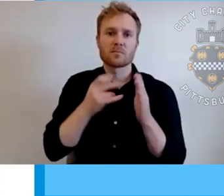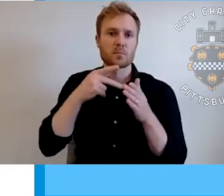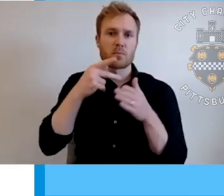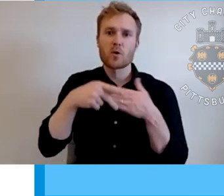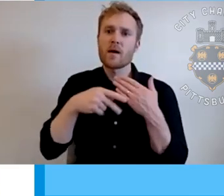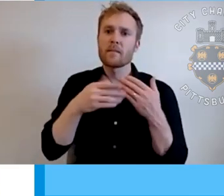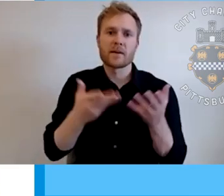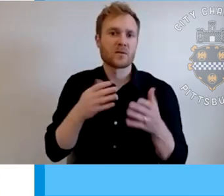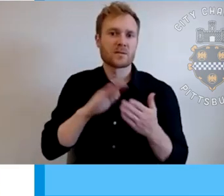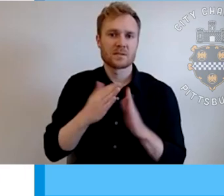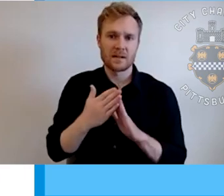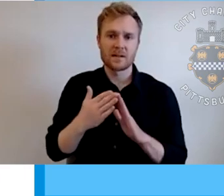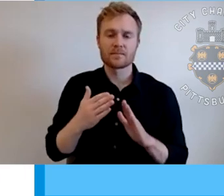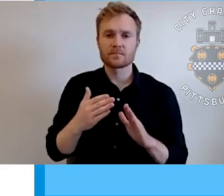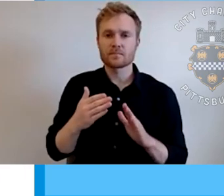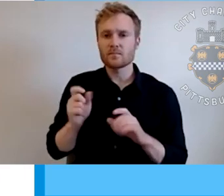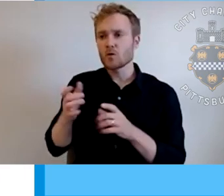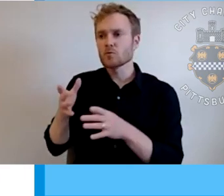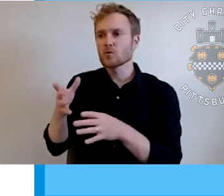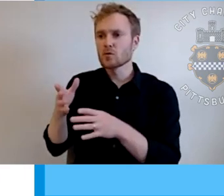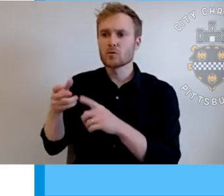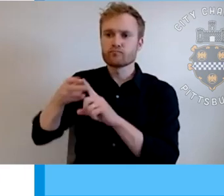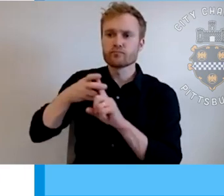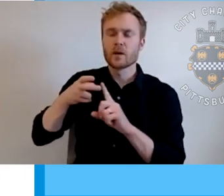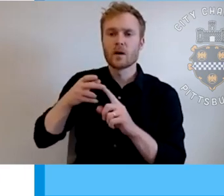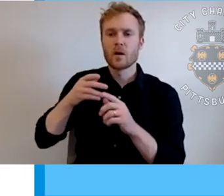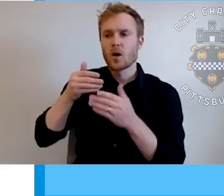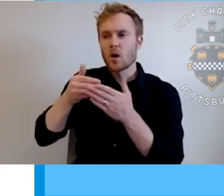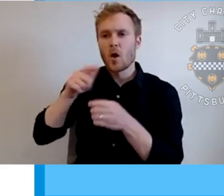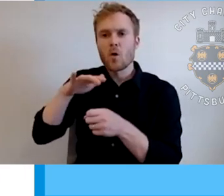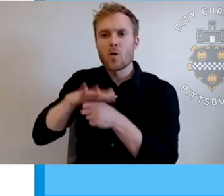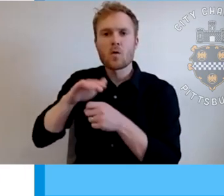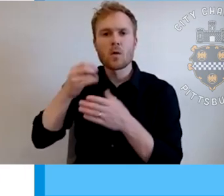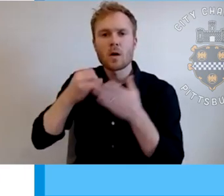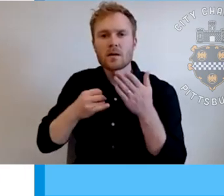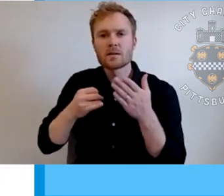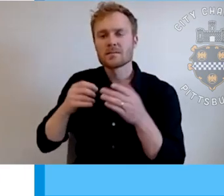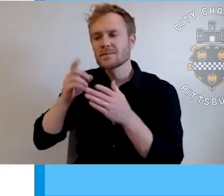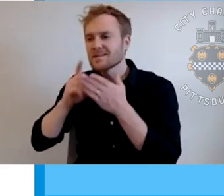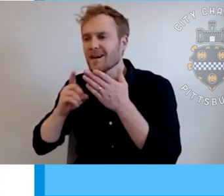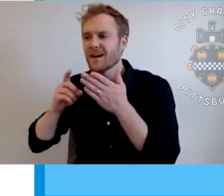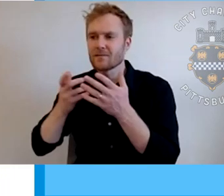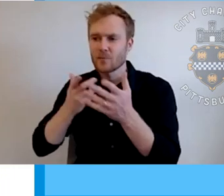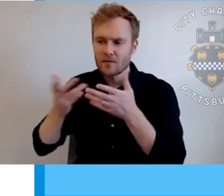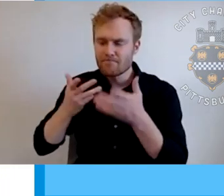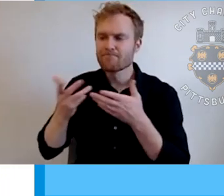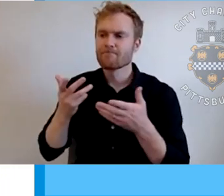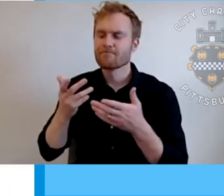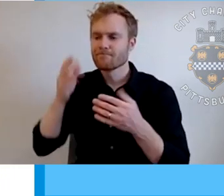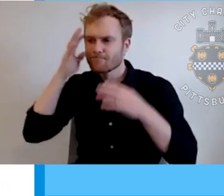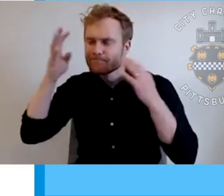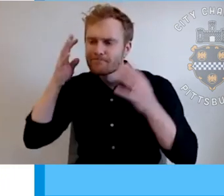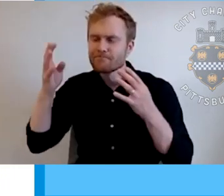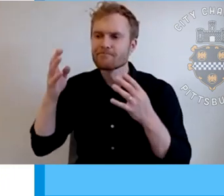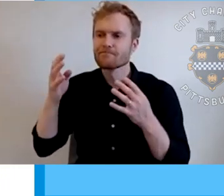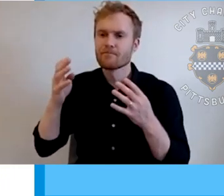to engage local artists to design. And then we, um, we work with them to create that design. Um, in this case, you see,